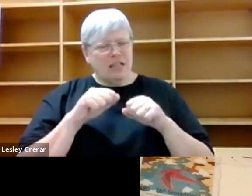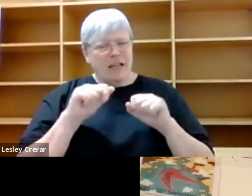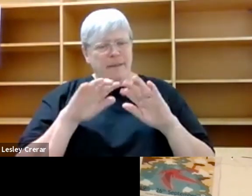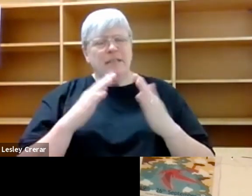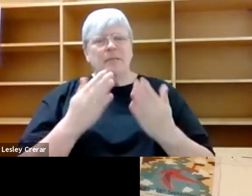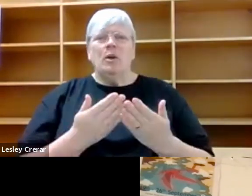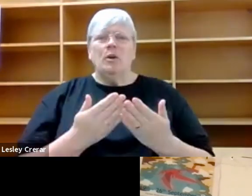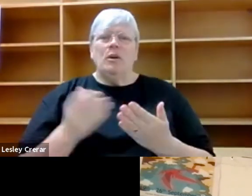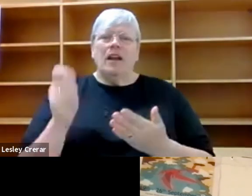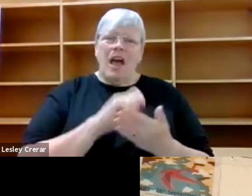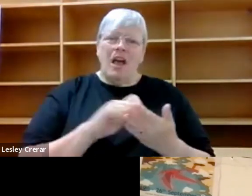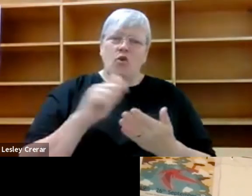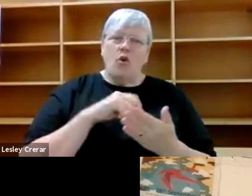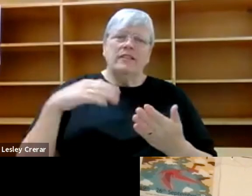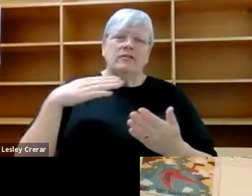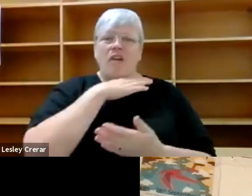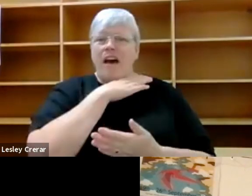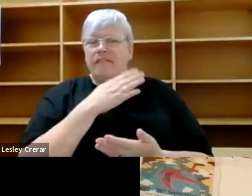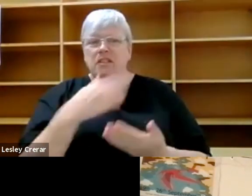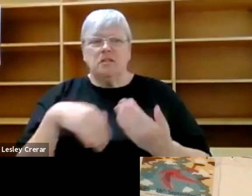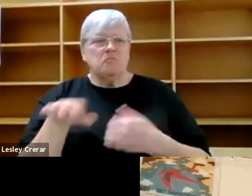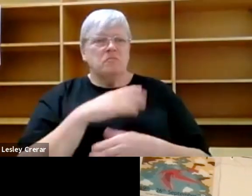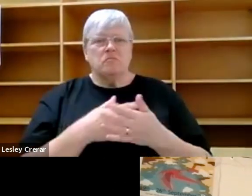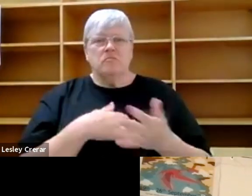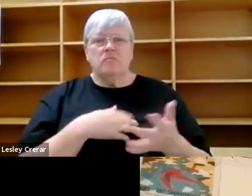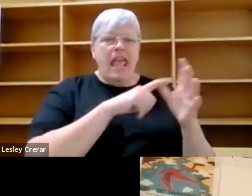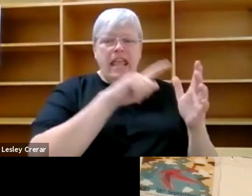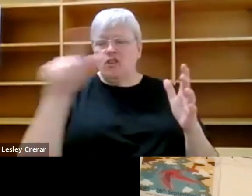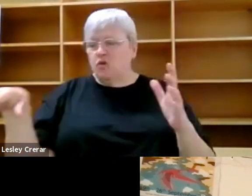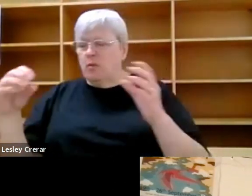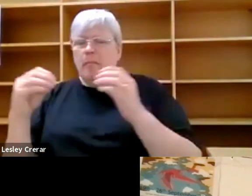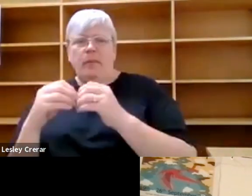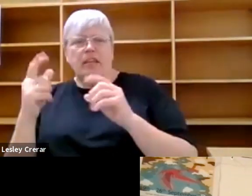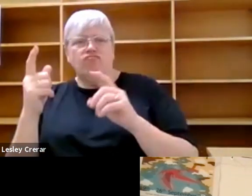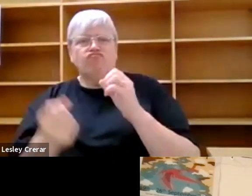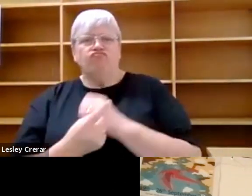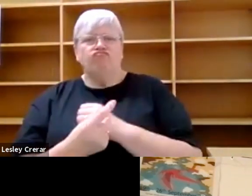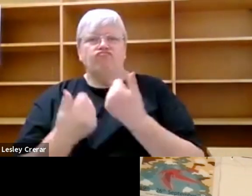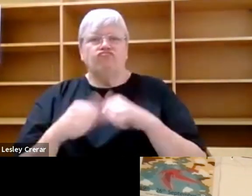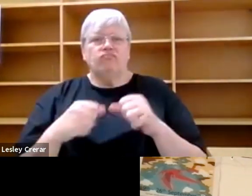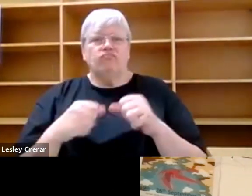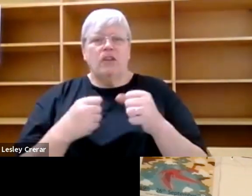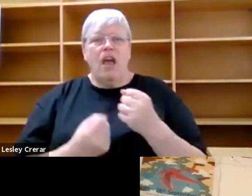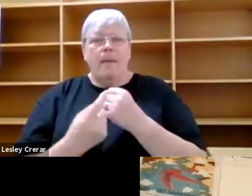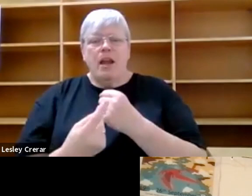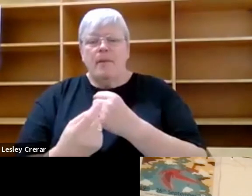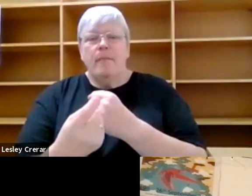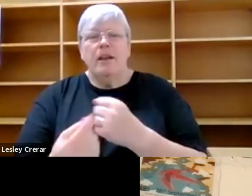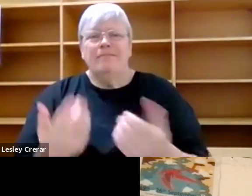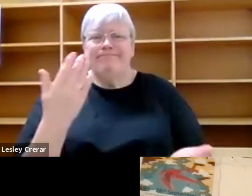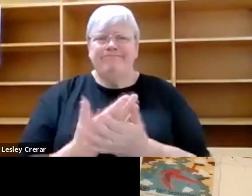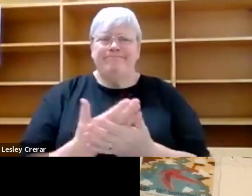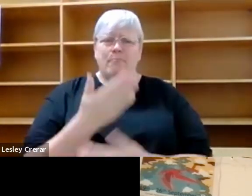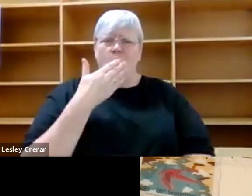that was literally just like point A to point B, this is in order the events as they happened and it was so flat and it was so boring.